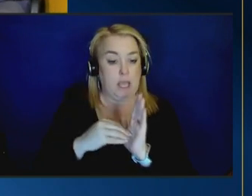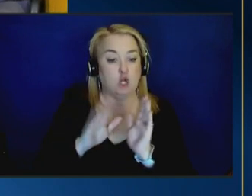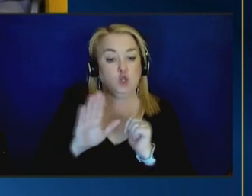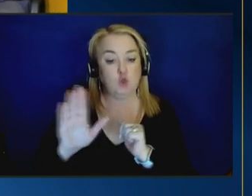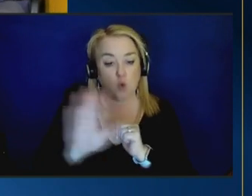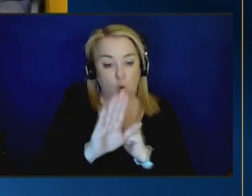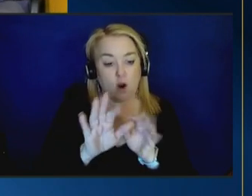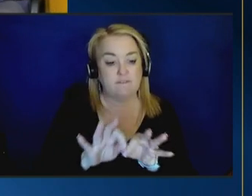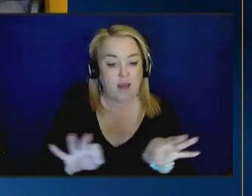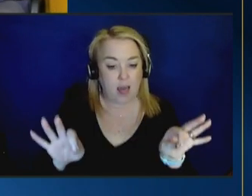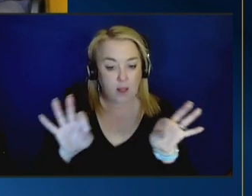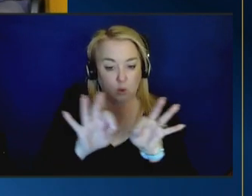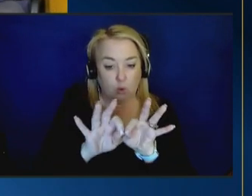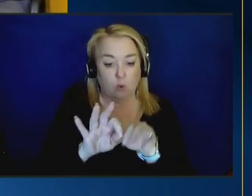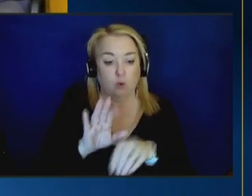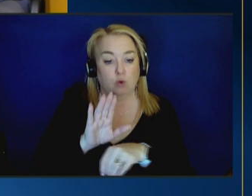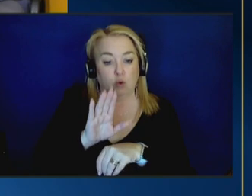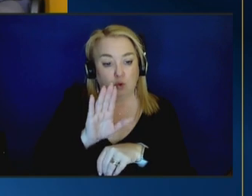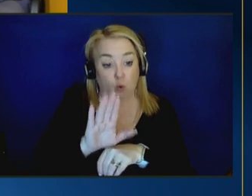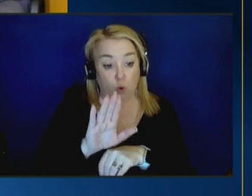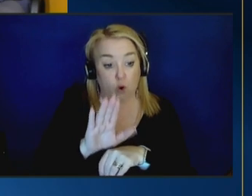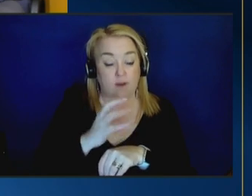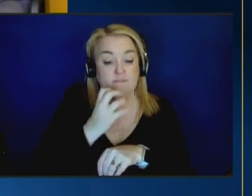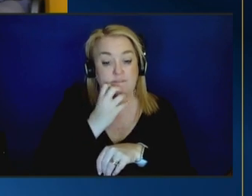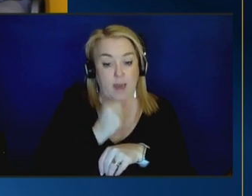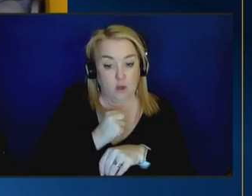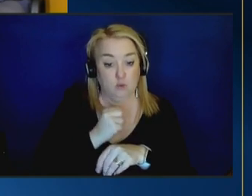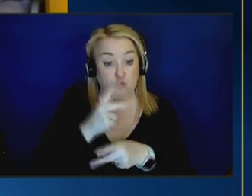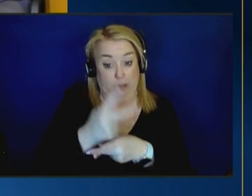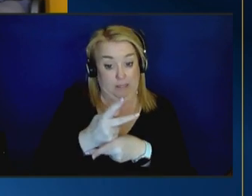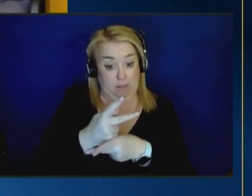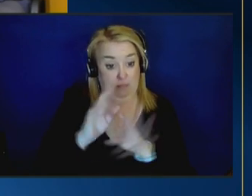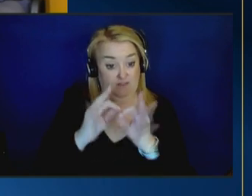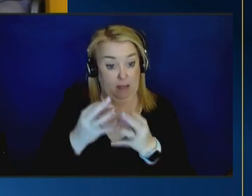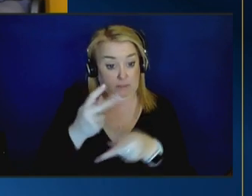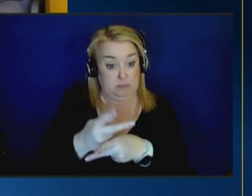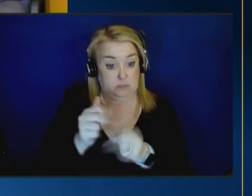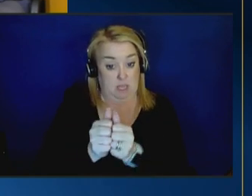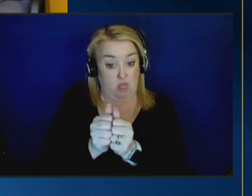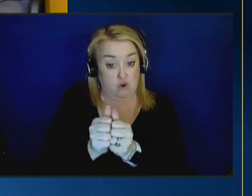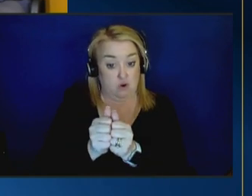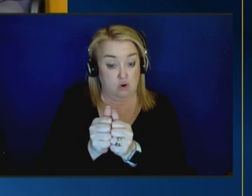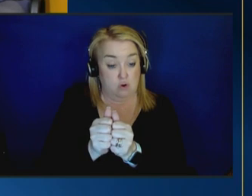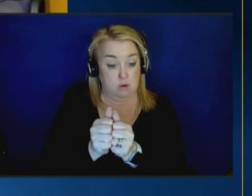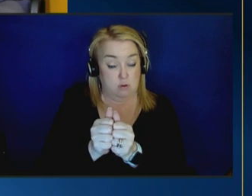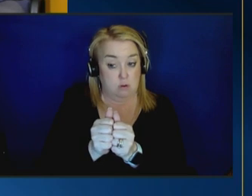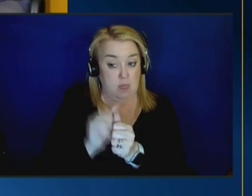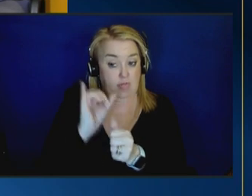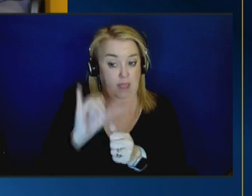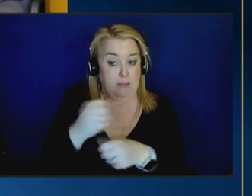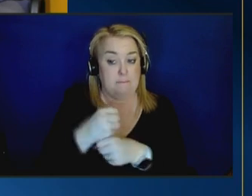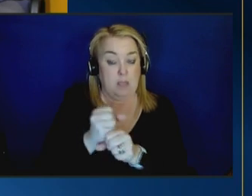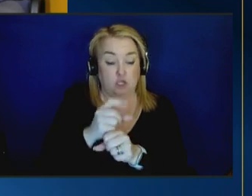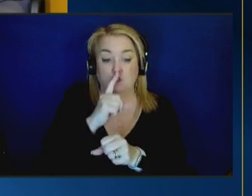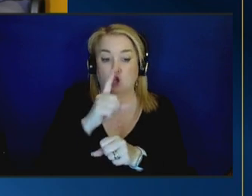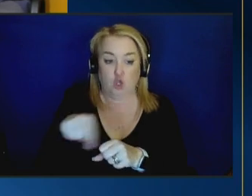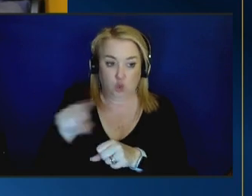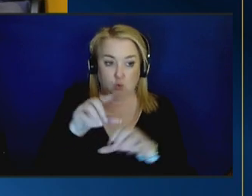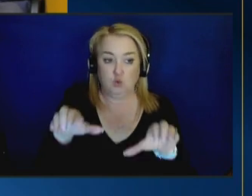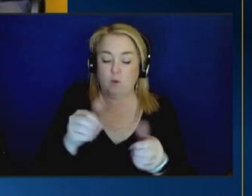do you value in keeping families together and if you do that means you're going to make all the concerted efforts to try to do that